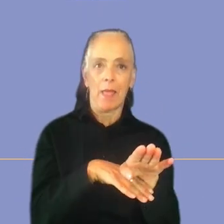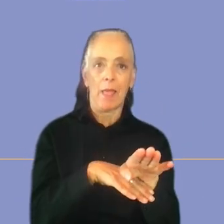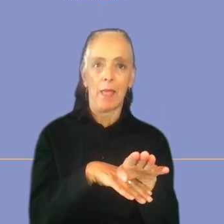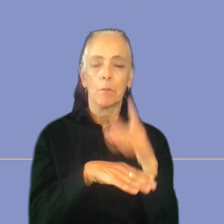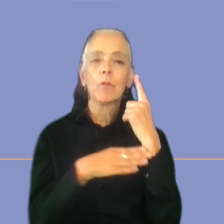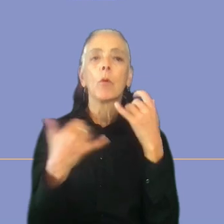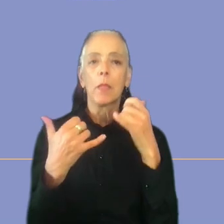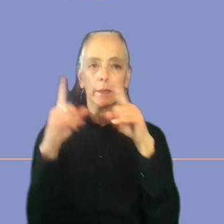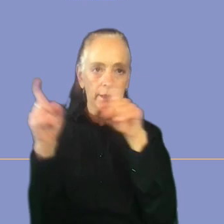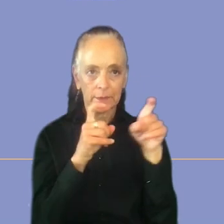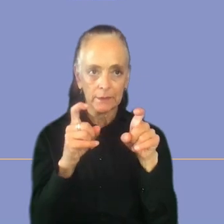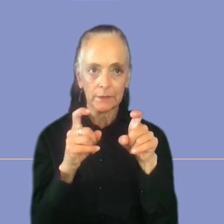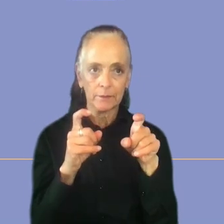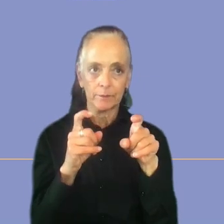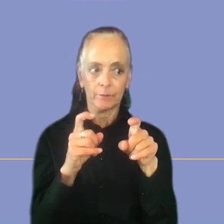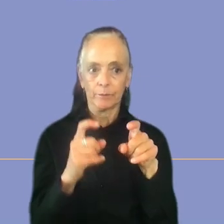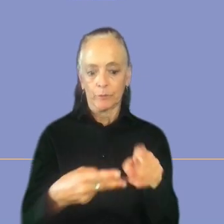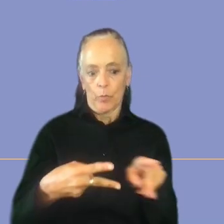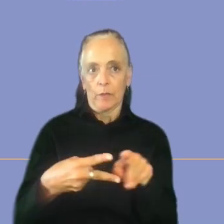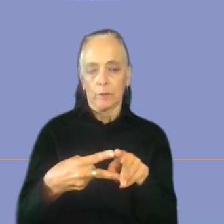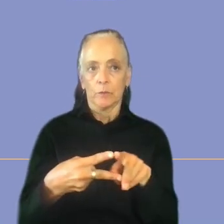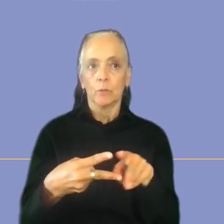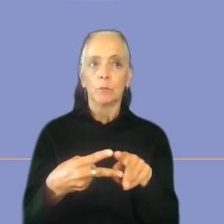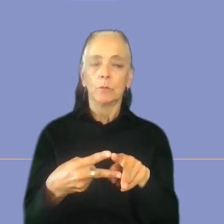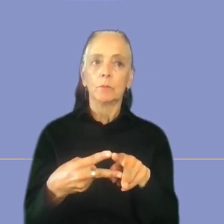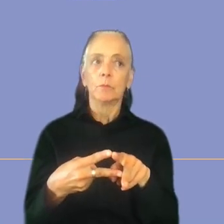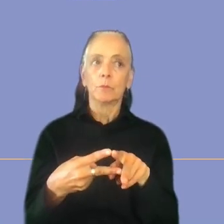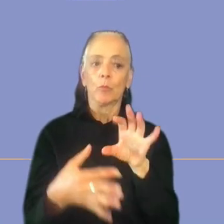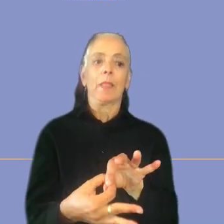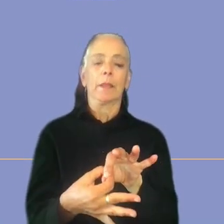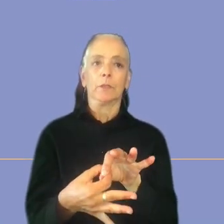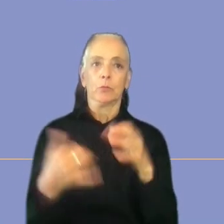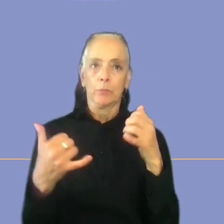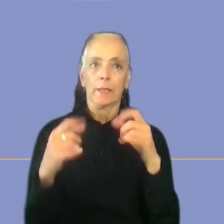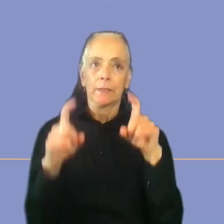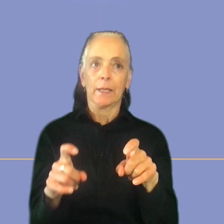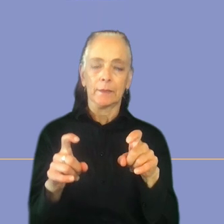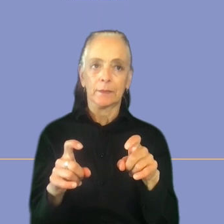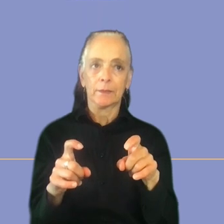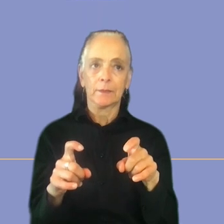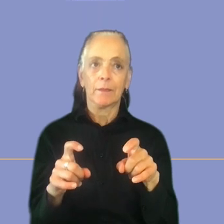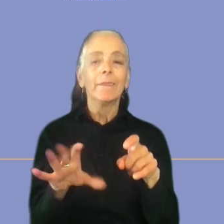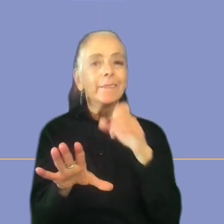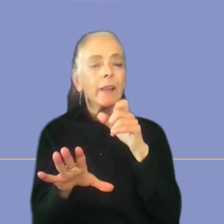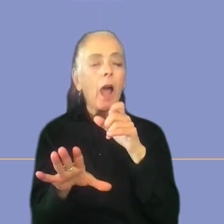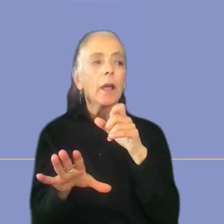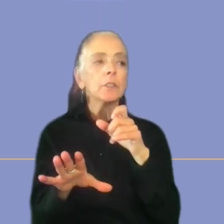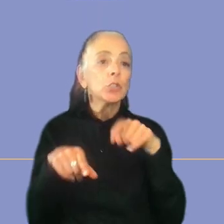playtest. So these are two activities that are also related to the playtest, not specifically during it